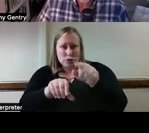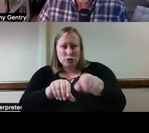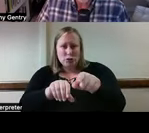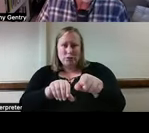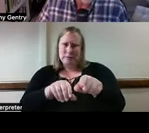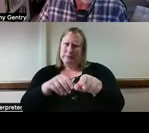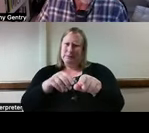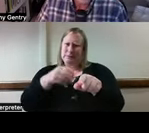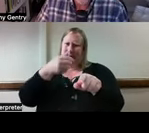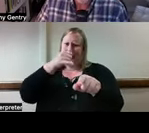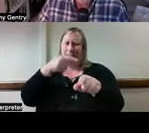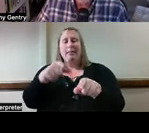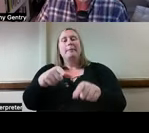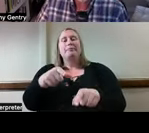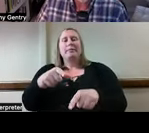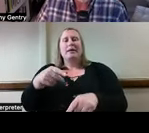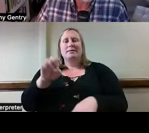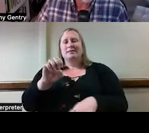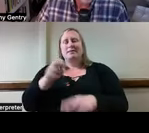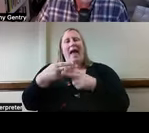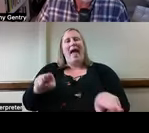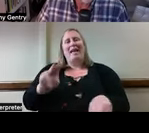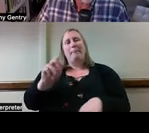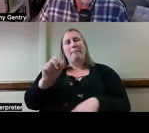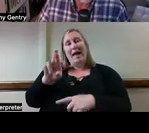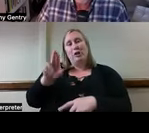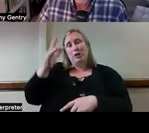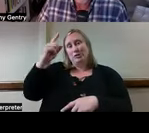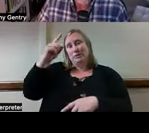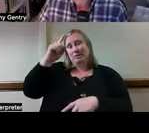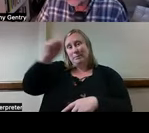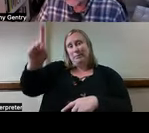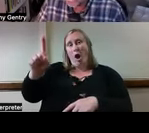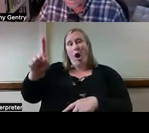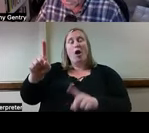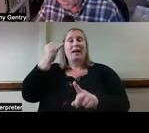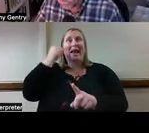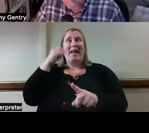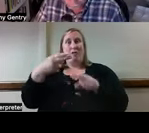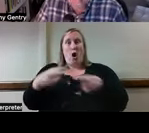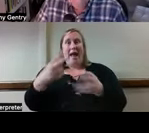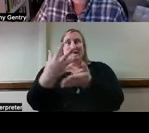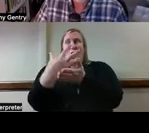device called the Eggminder Smart Tray that notifies you by phone when you've run out of eggs for $15.